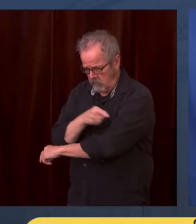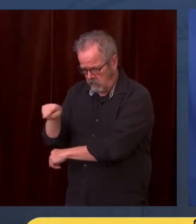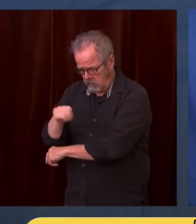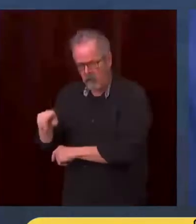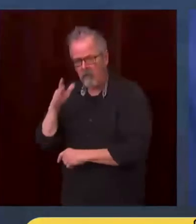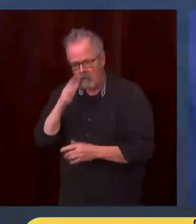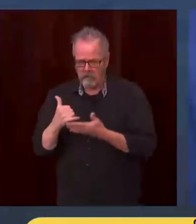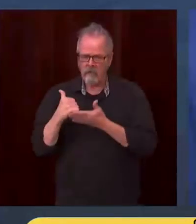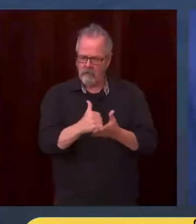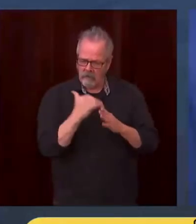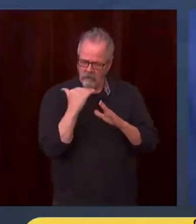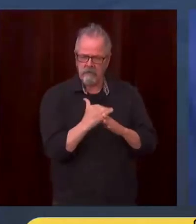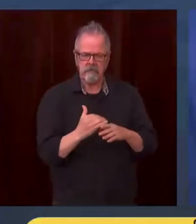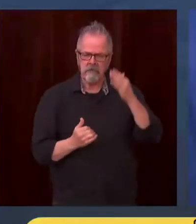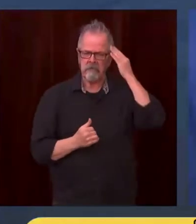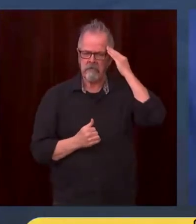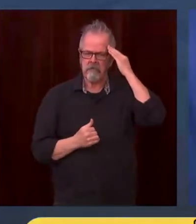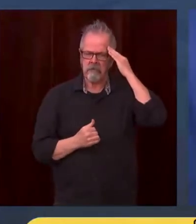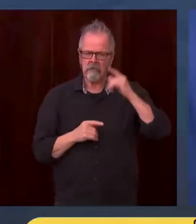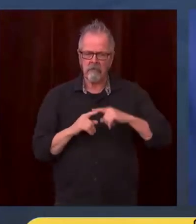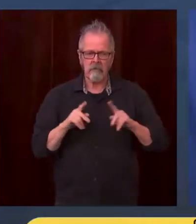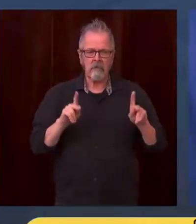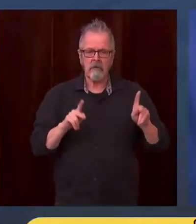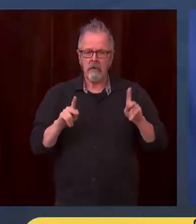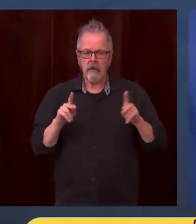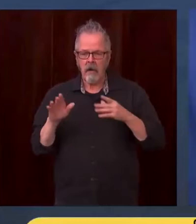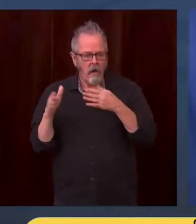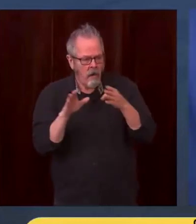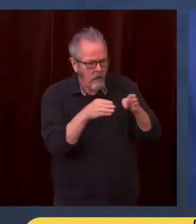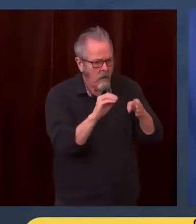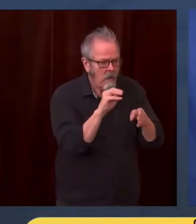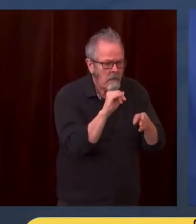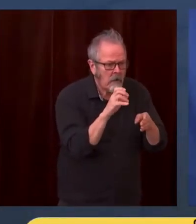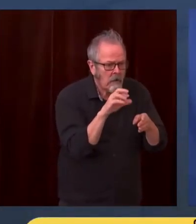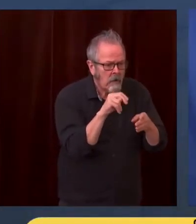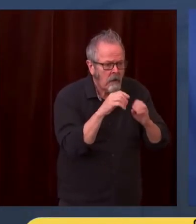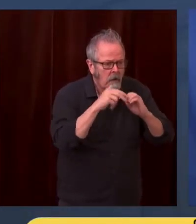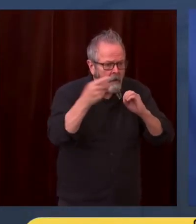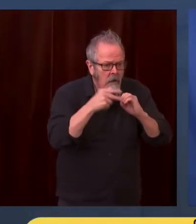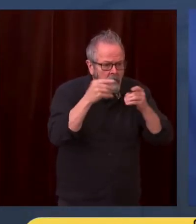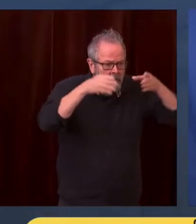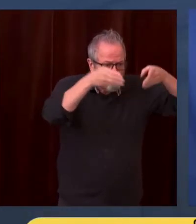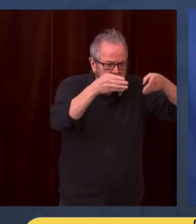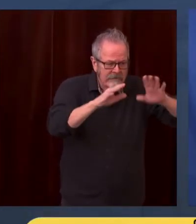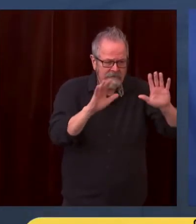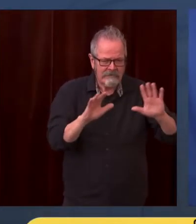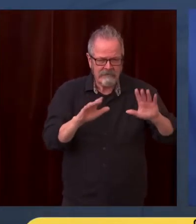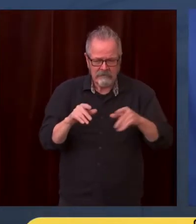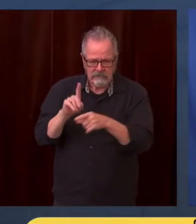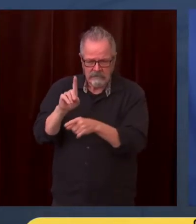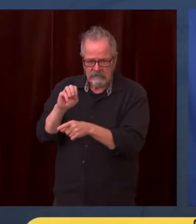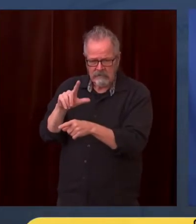It would be really sad if people lose their lives today because they've been killed by the Delta variant